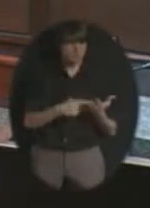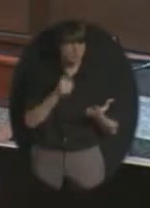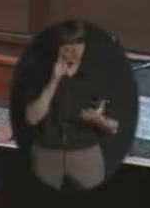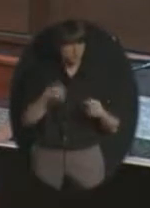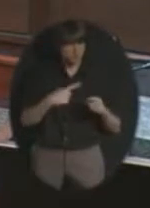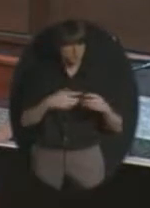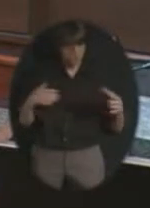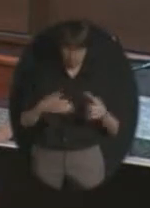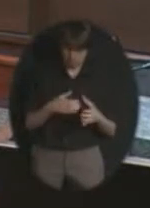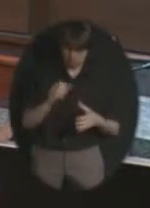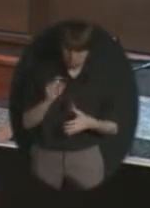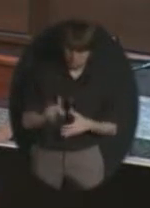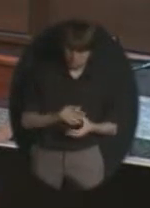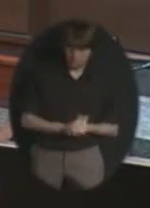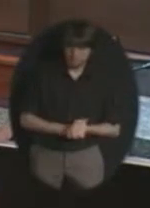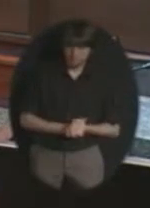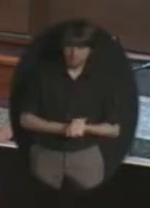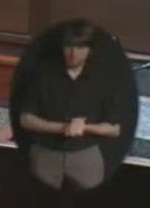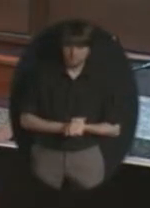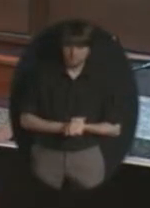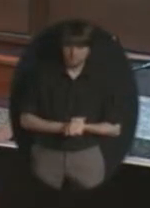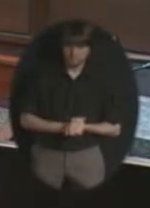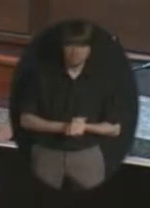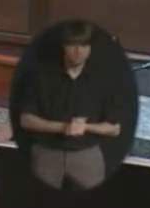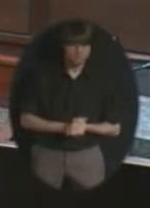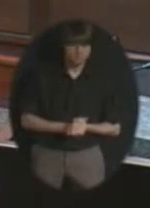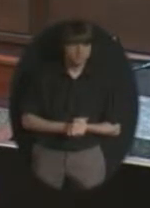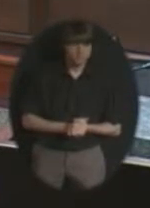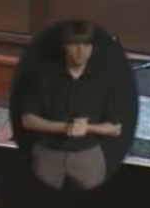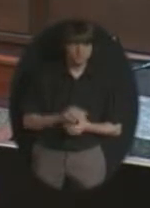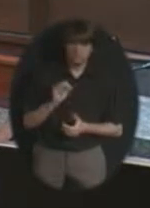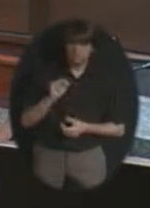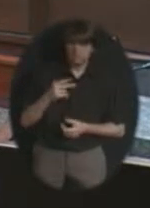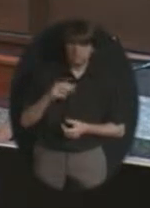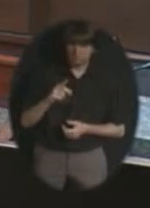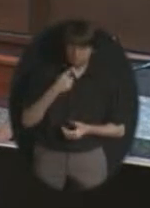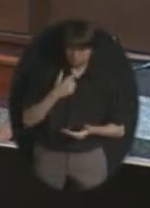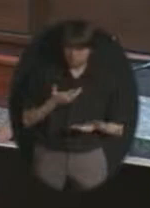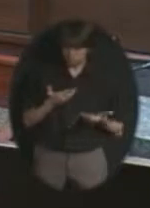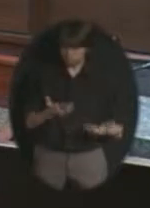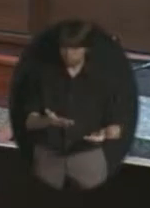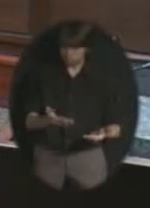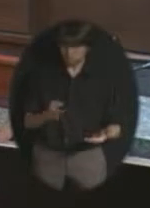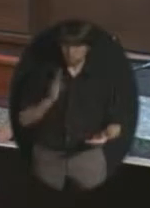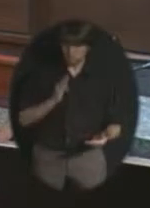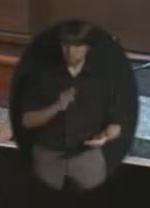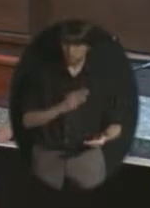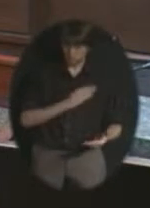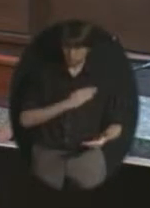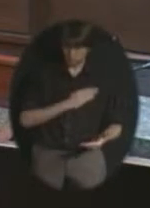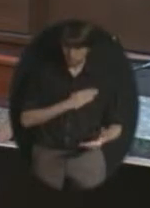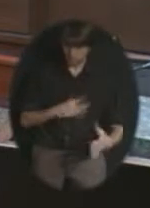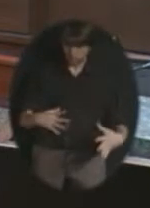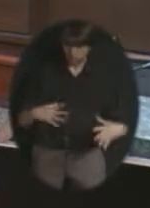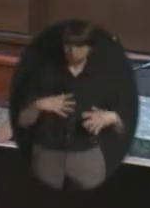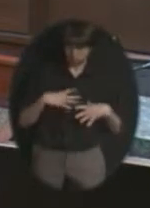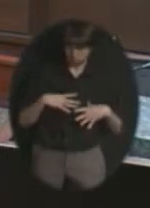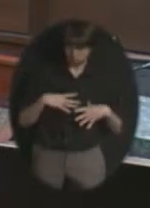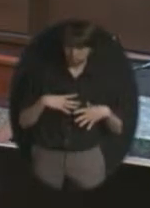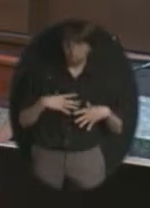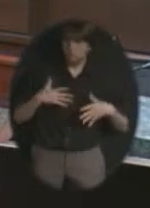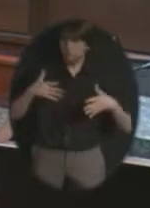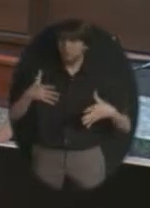care to make a motion I move that the board adjourn to executive session for the purpose of discussing personnel matters of non-elected